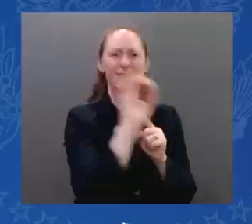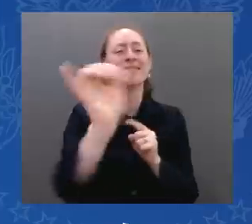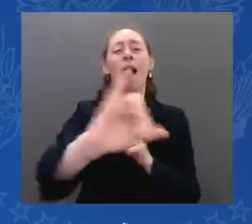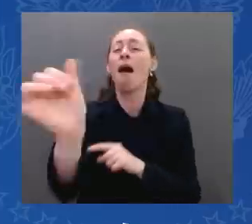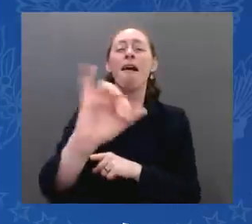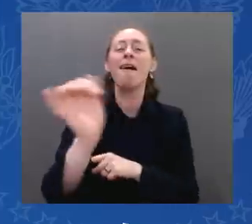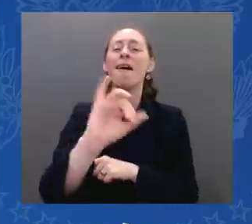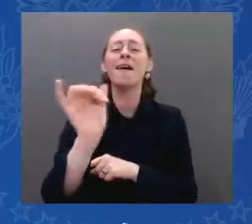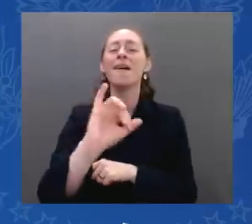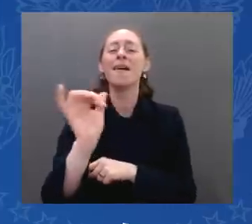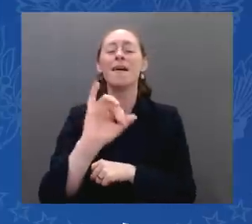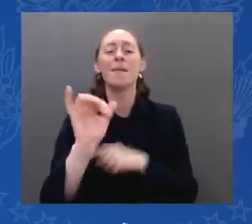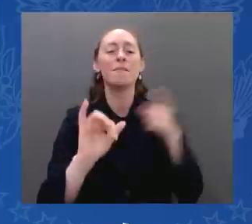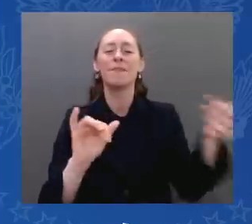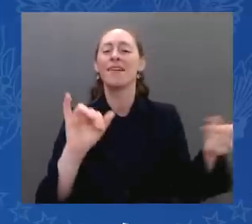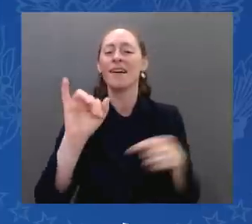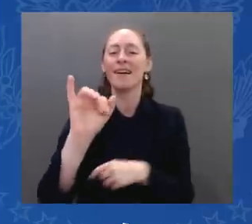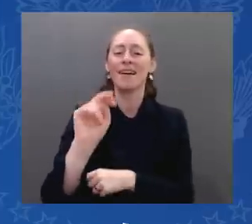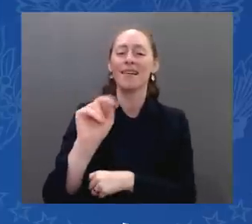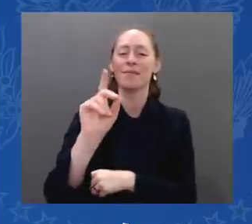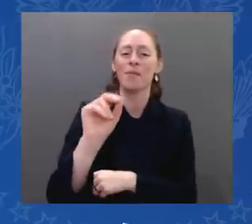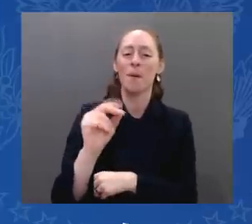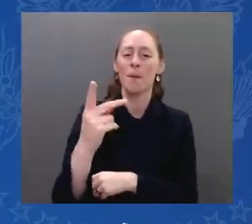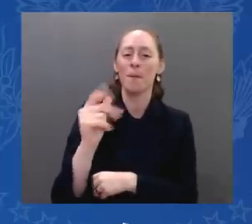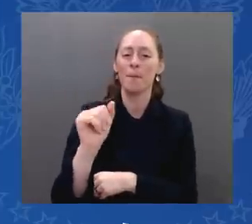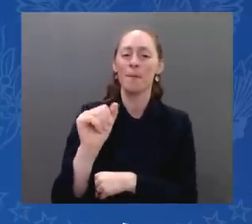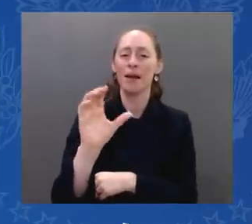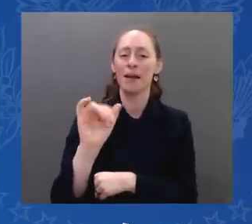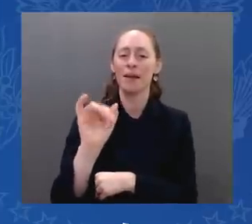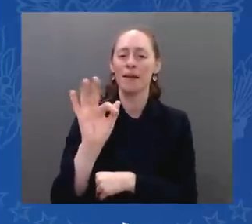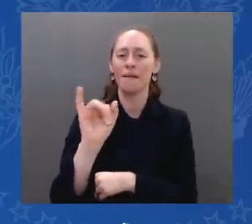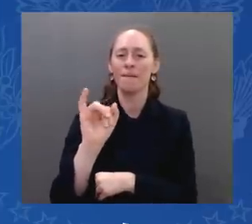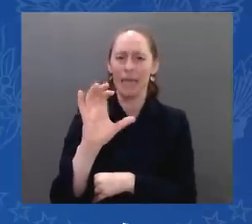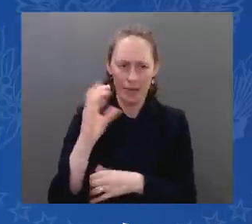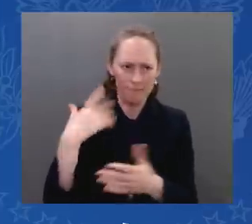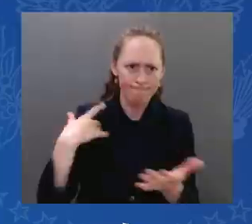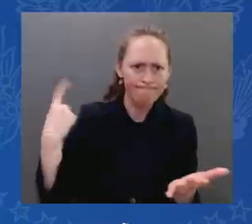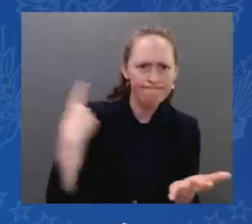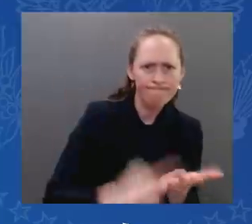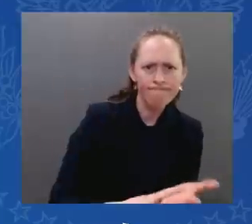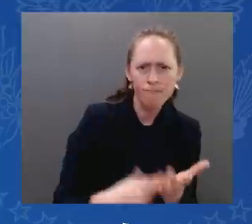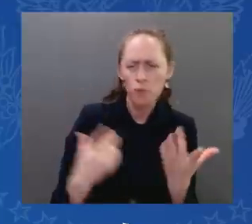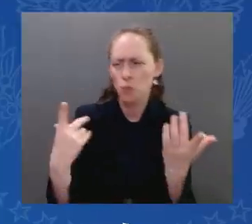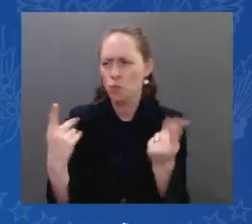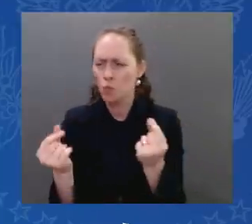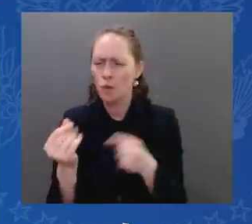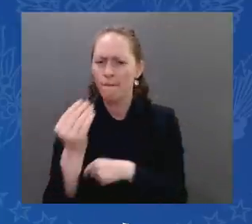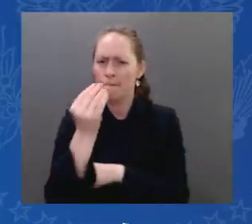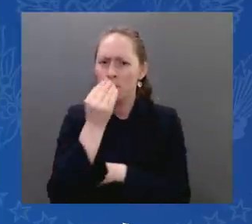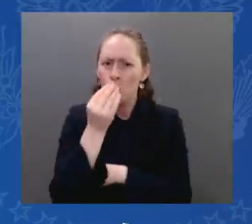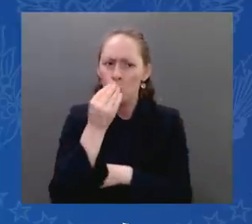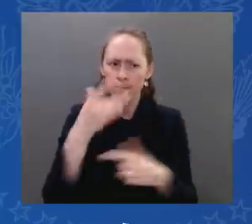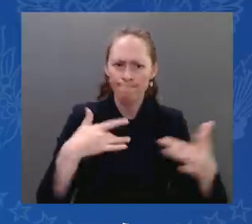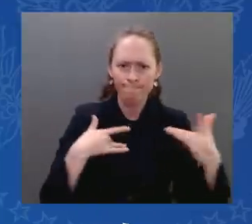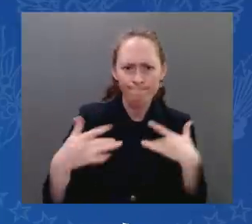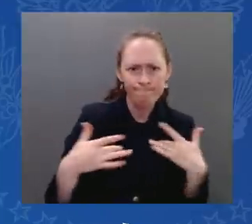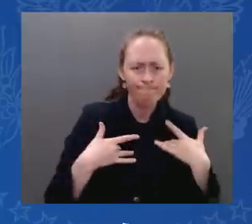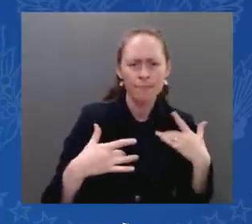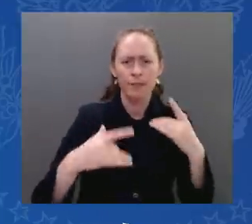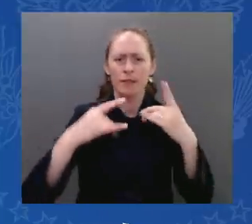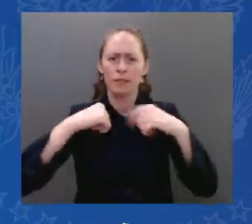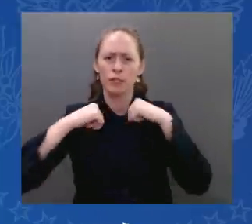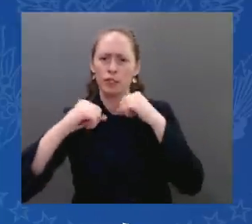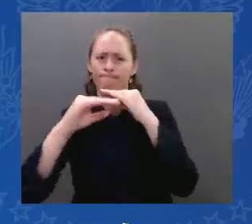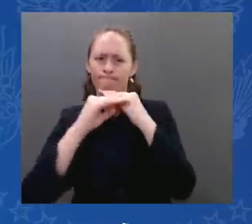technology. Regional integration is also the goal of the historic Negev Forum, which took